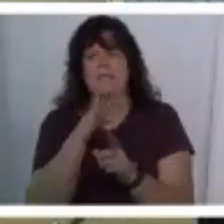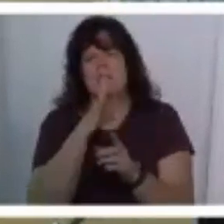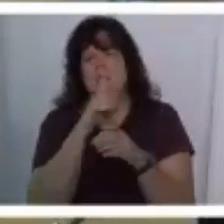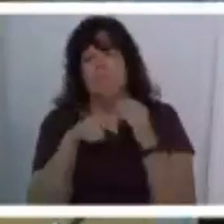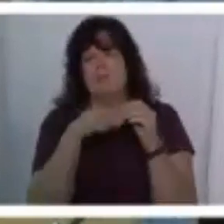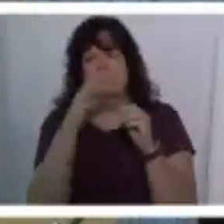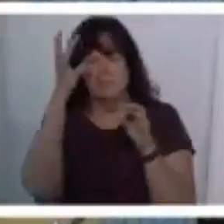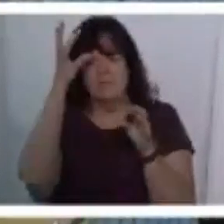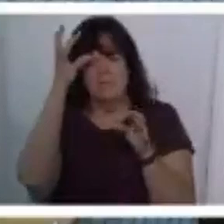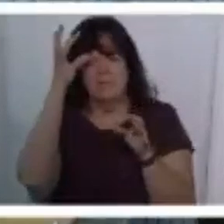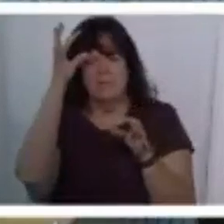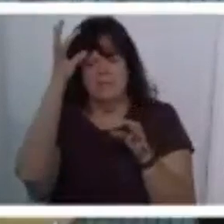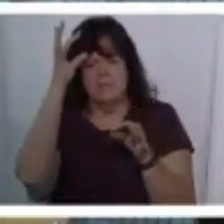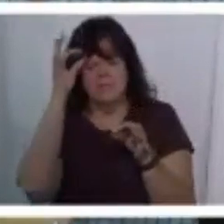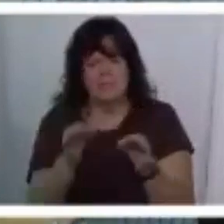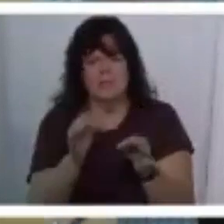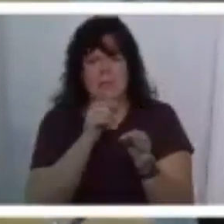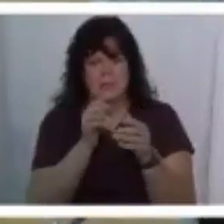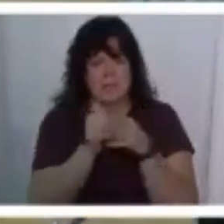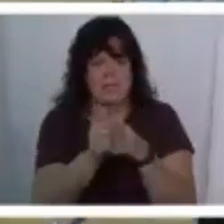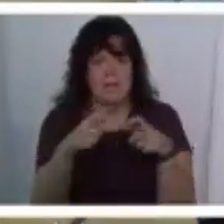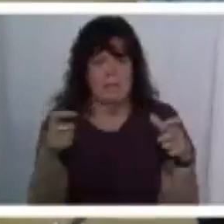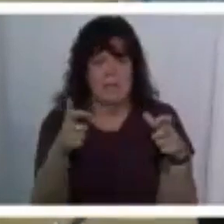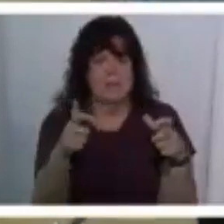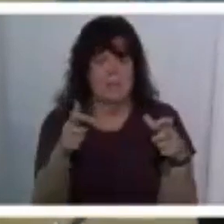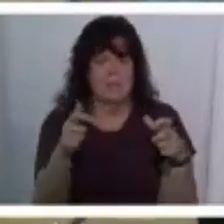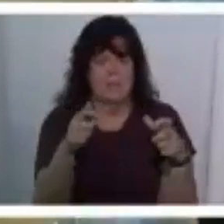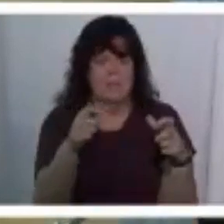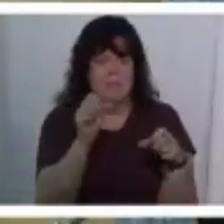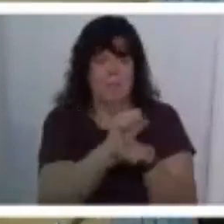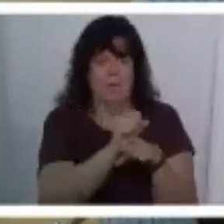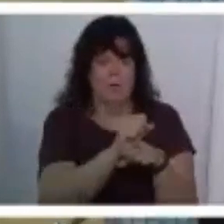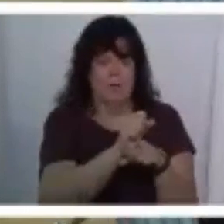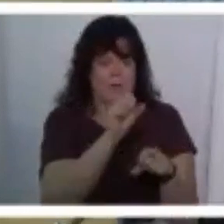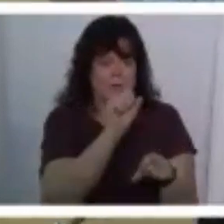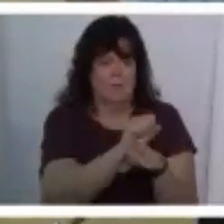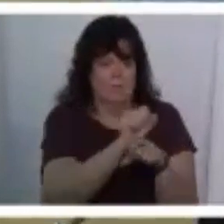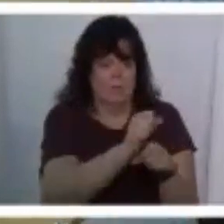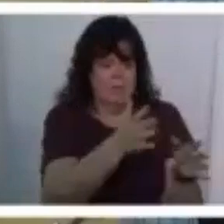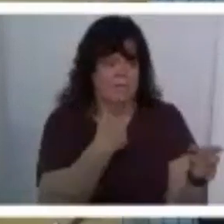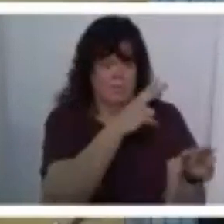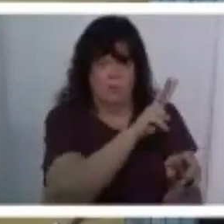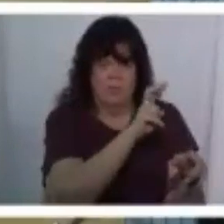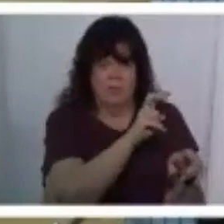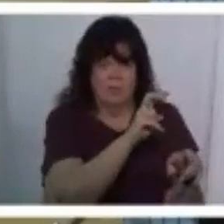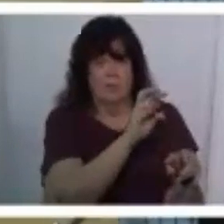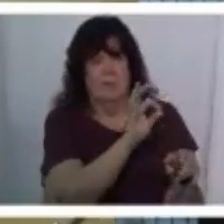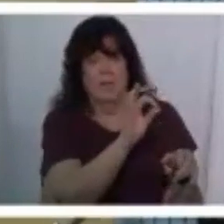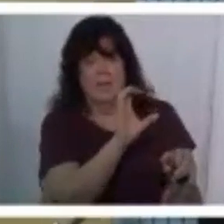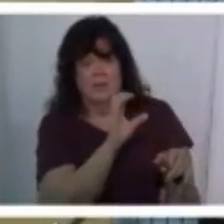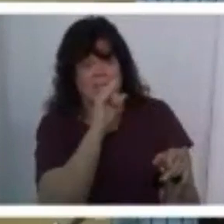who has led an institution a large institution that employs 200 people and and has 900 kids